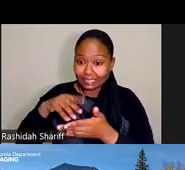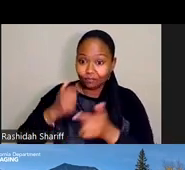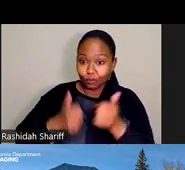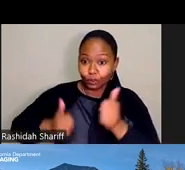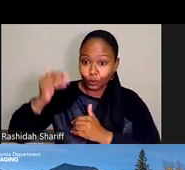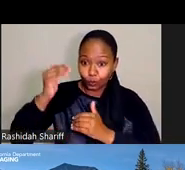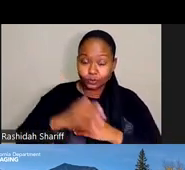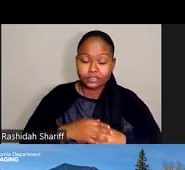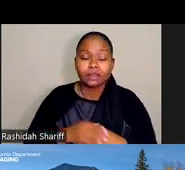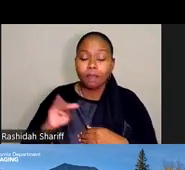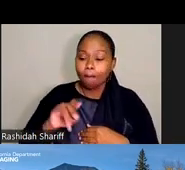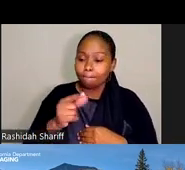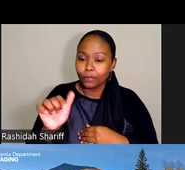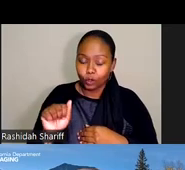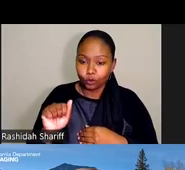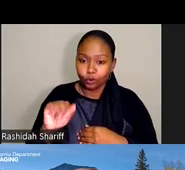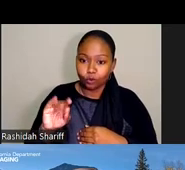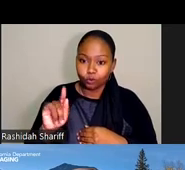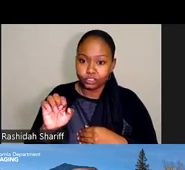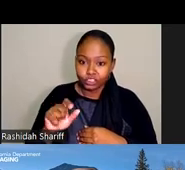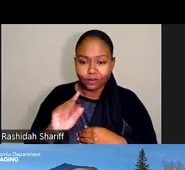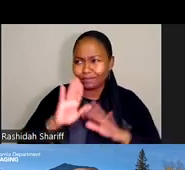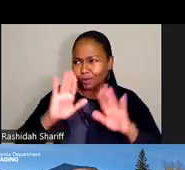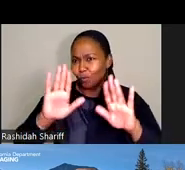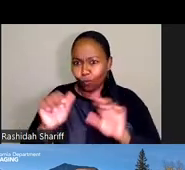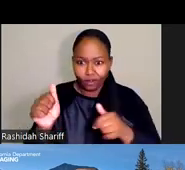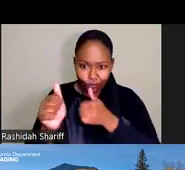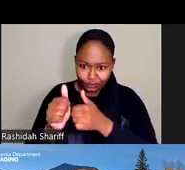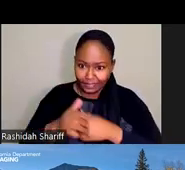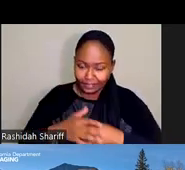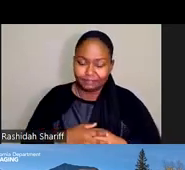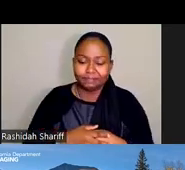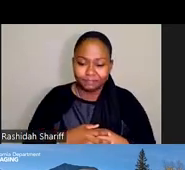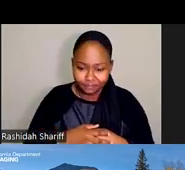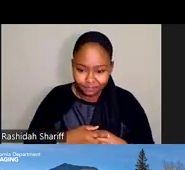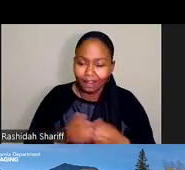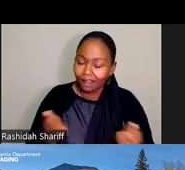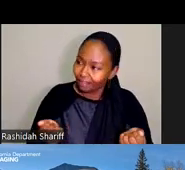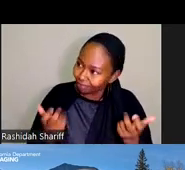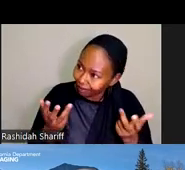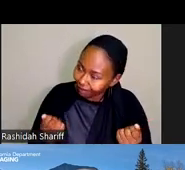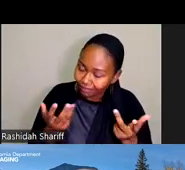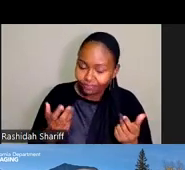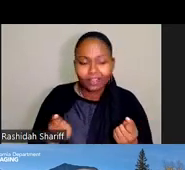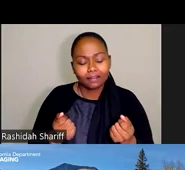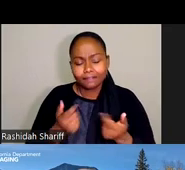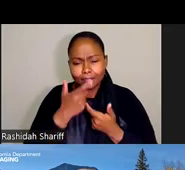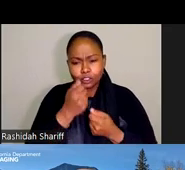Margot Cashel gave an excellent update and a lot of interest in older adults